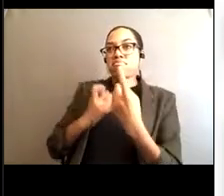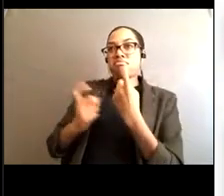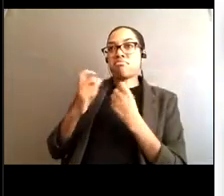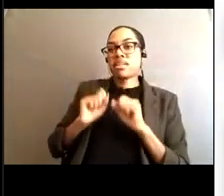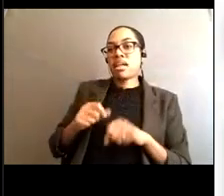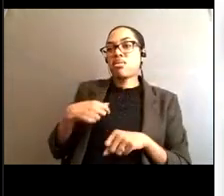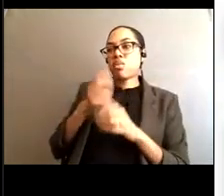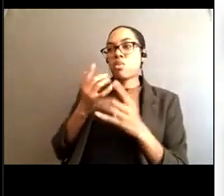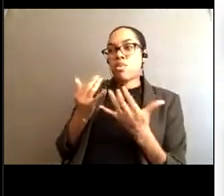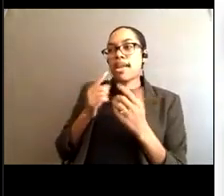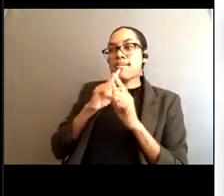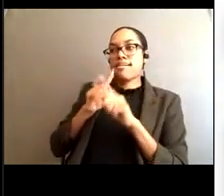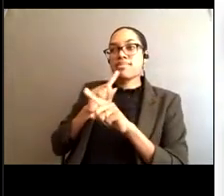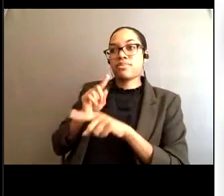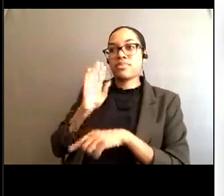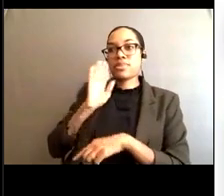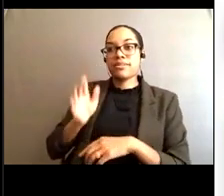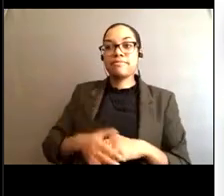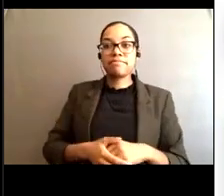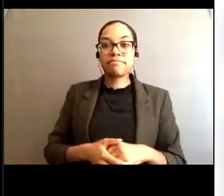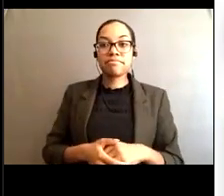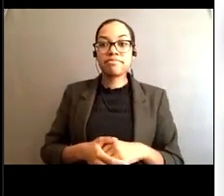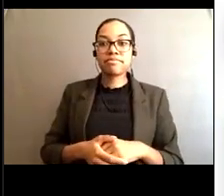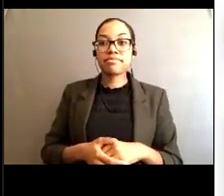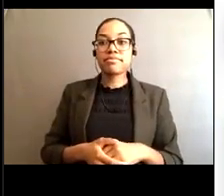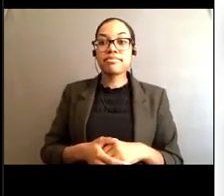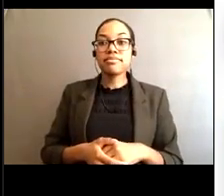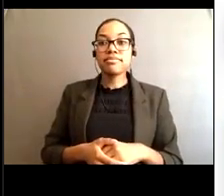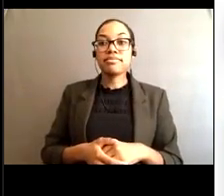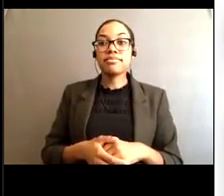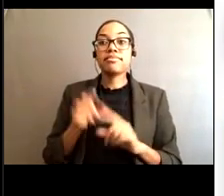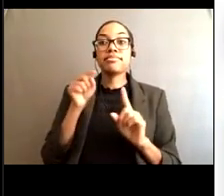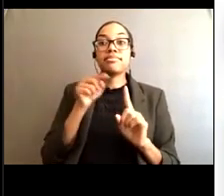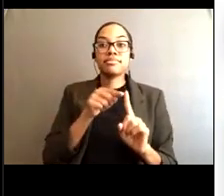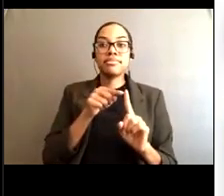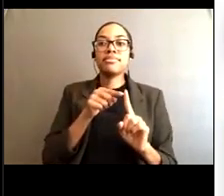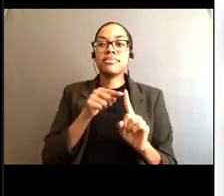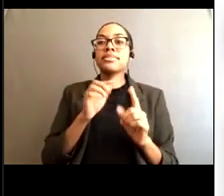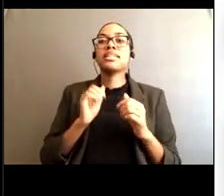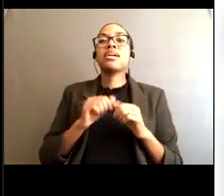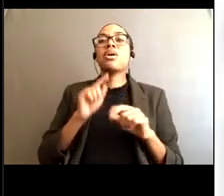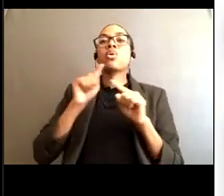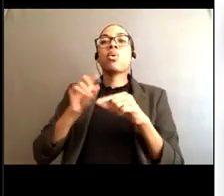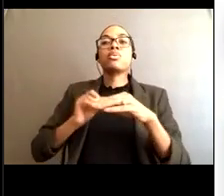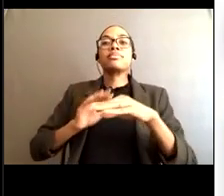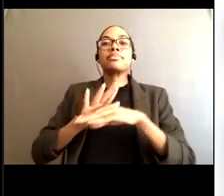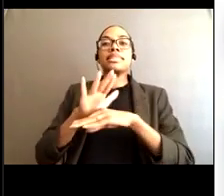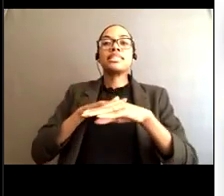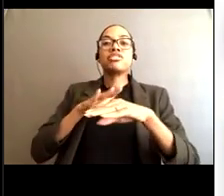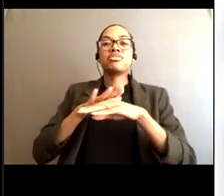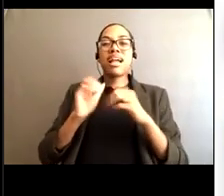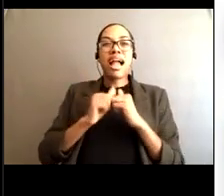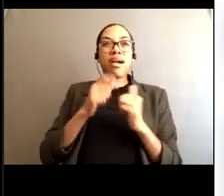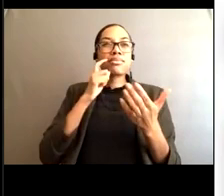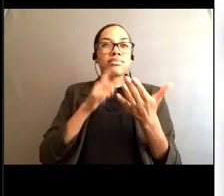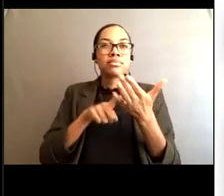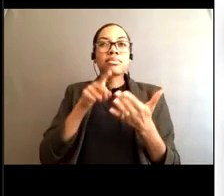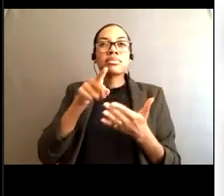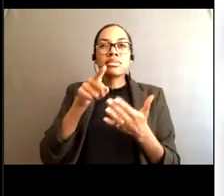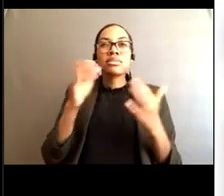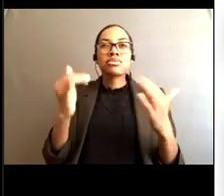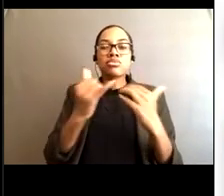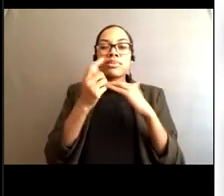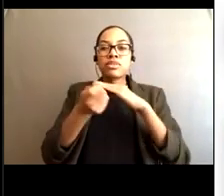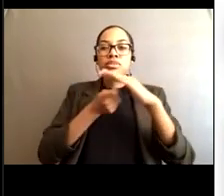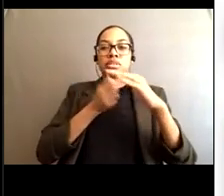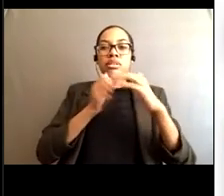So going to the beach, identifying a rip current can be very tough. When I go to the beach, I